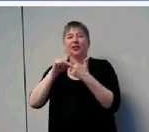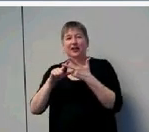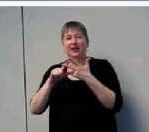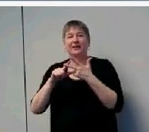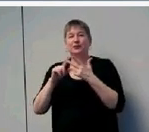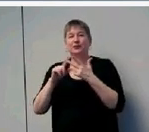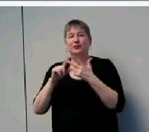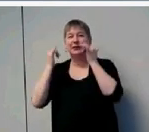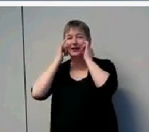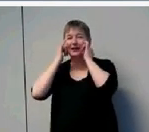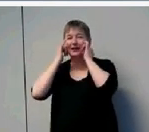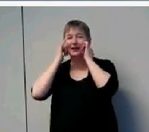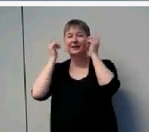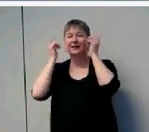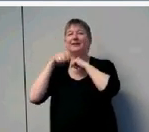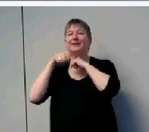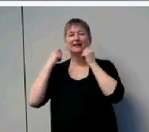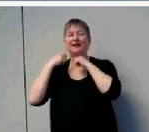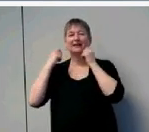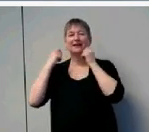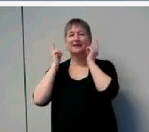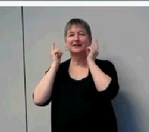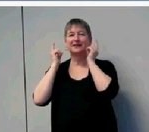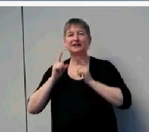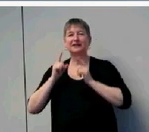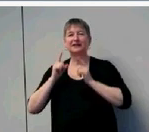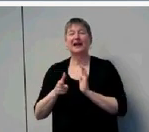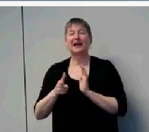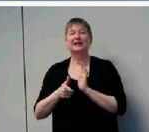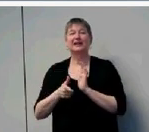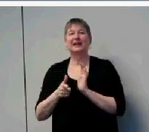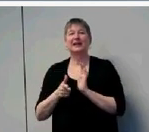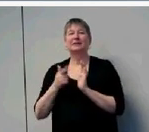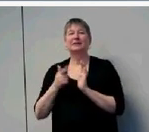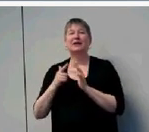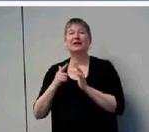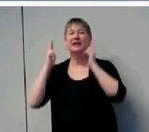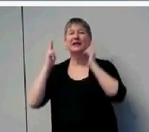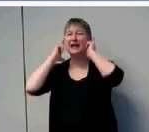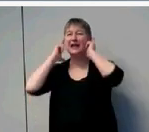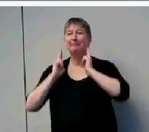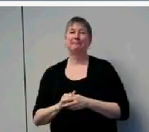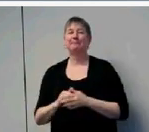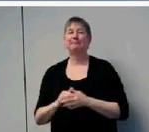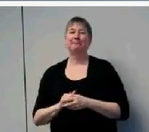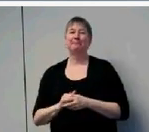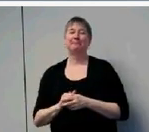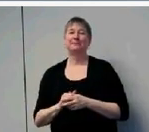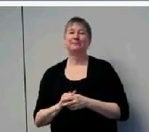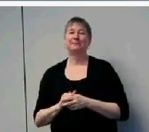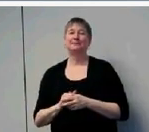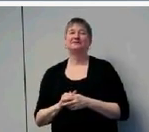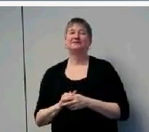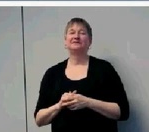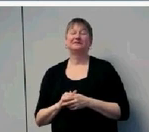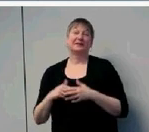otoclips, Hannah Anderson cap, and sometimes toupee tape. So we can imagine that this parent was